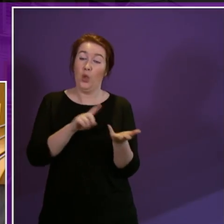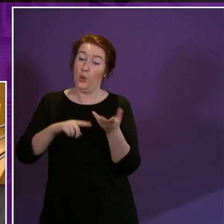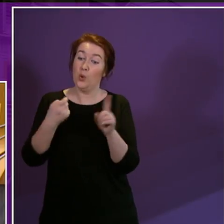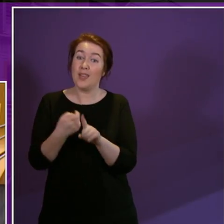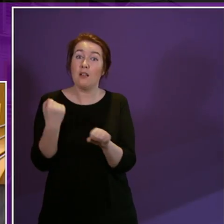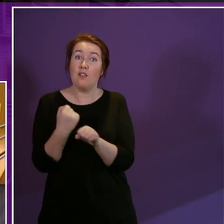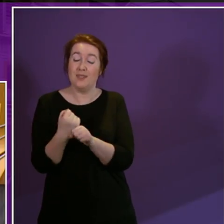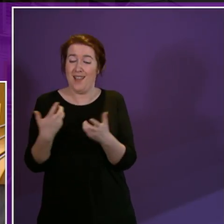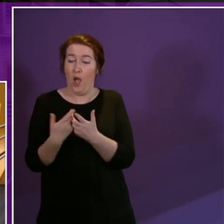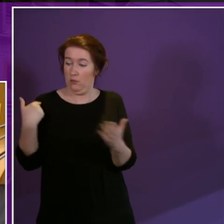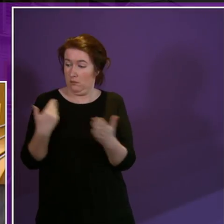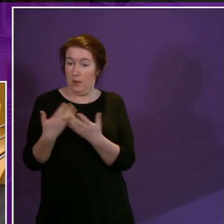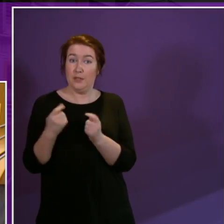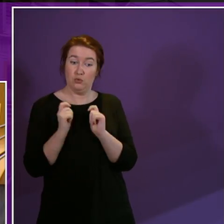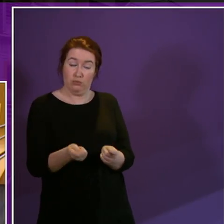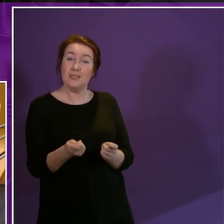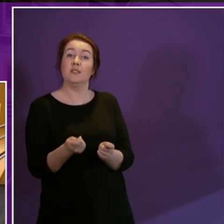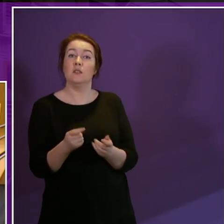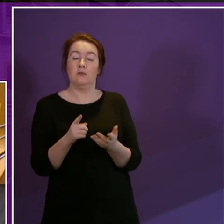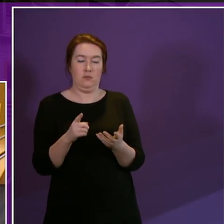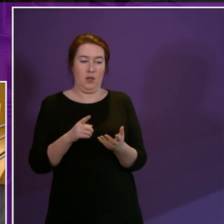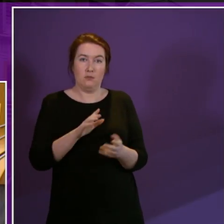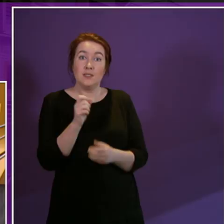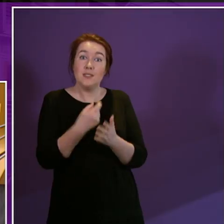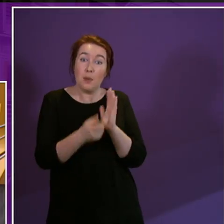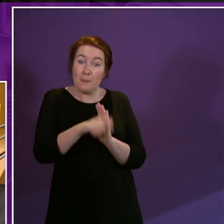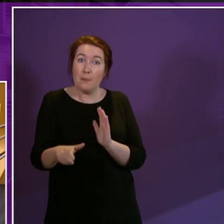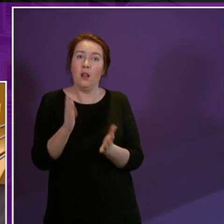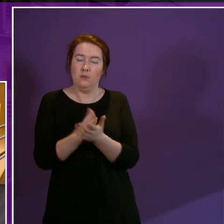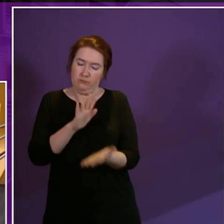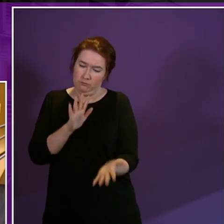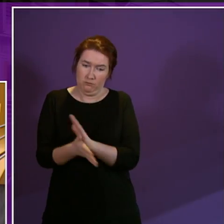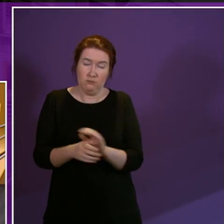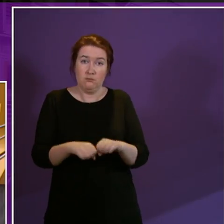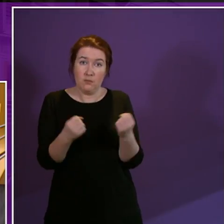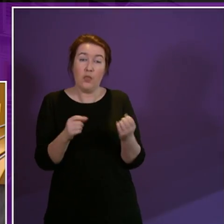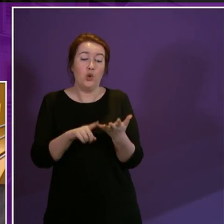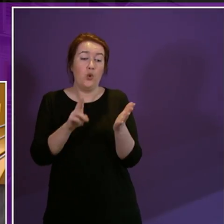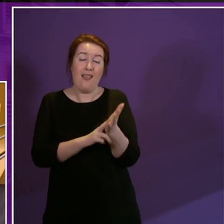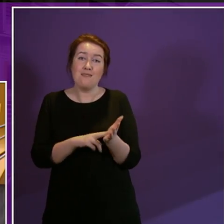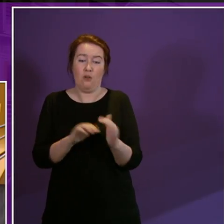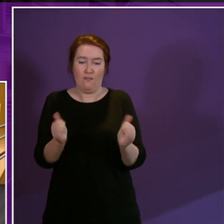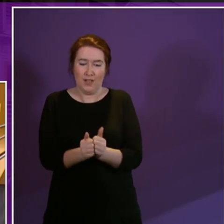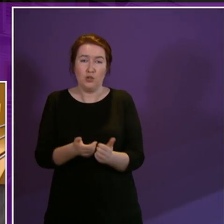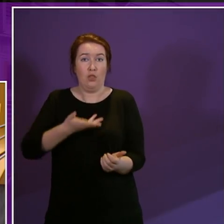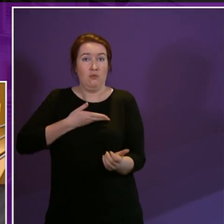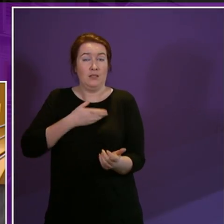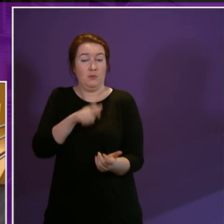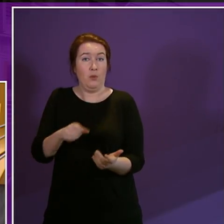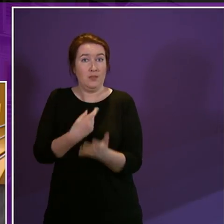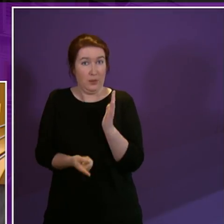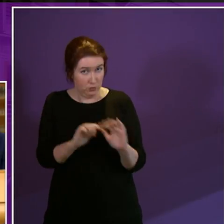Government's treatment of disabled people has led to grave or systematic violations of the UN Convention on the Rights of Persons with Disabilities?